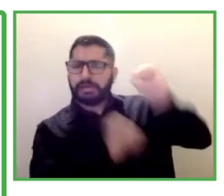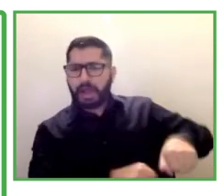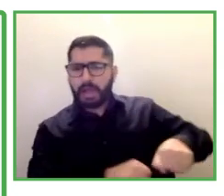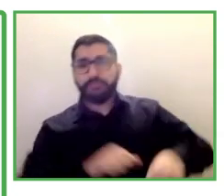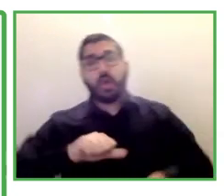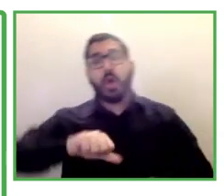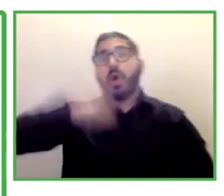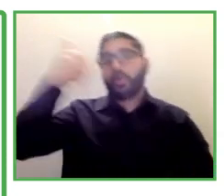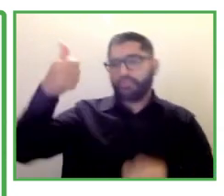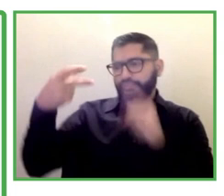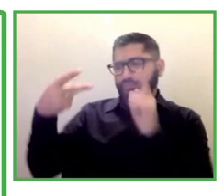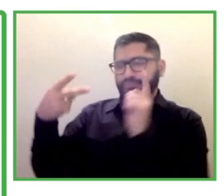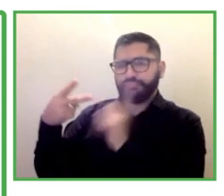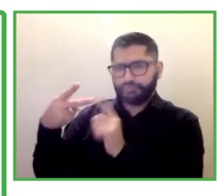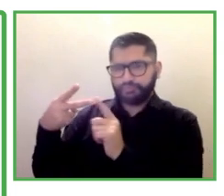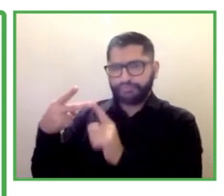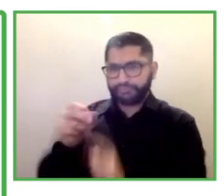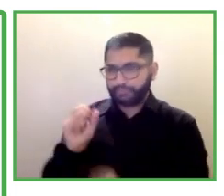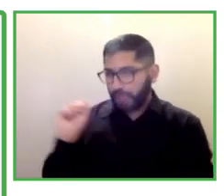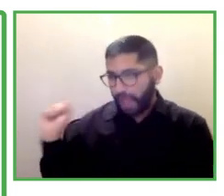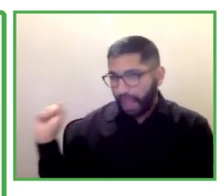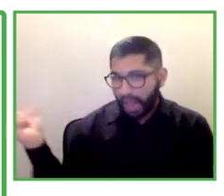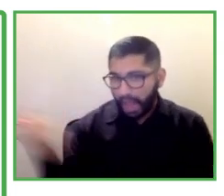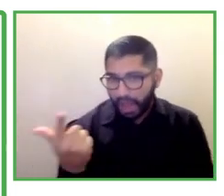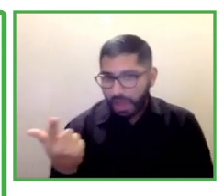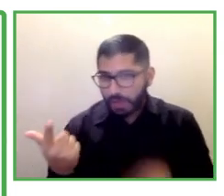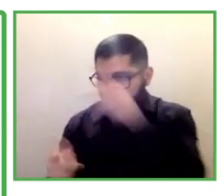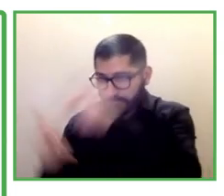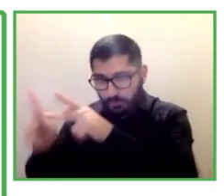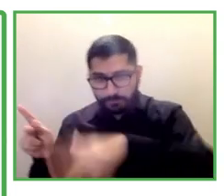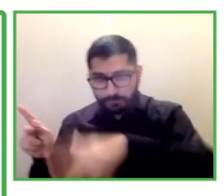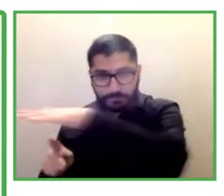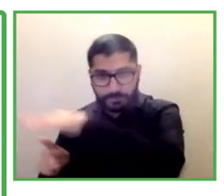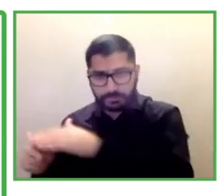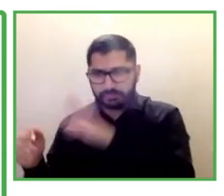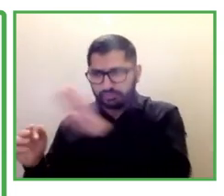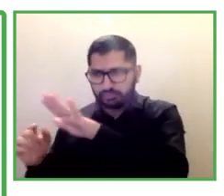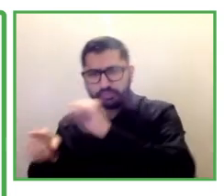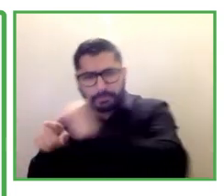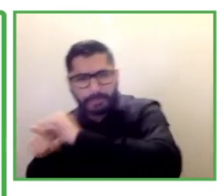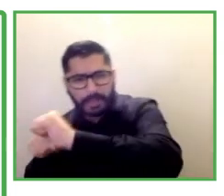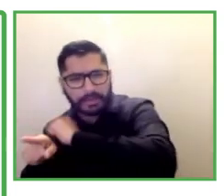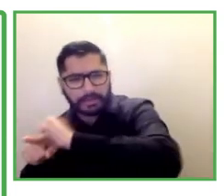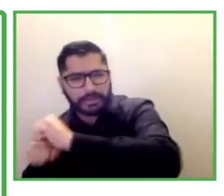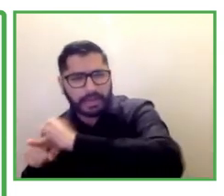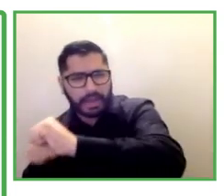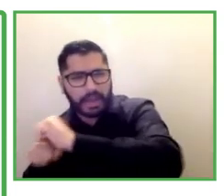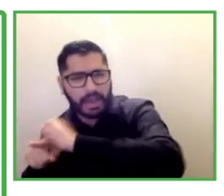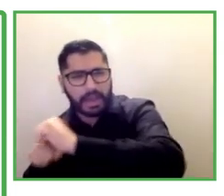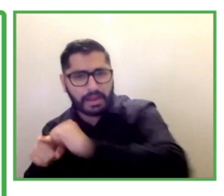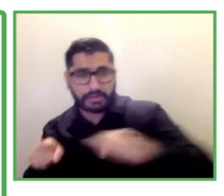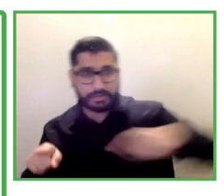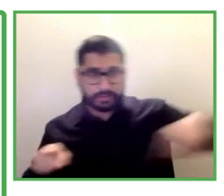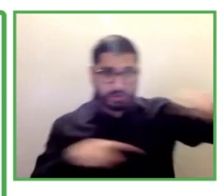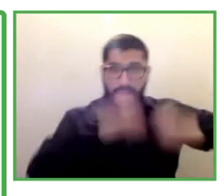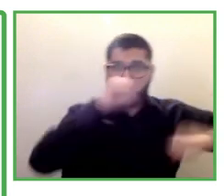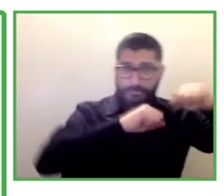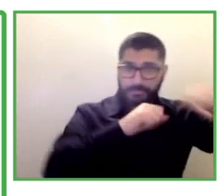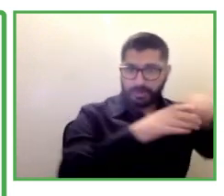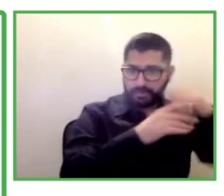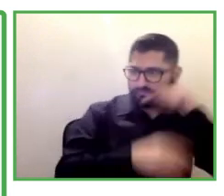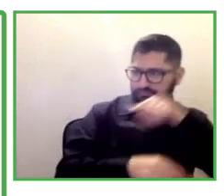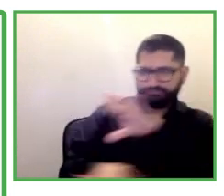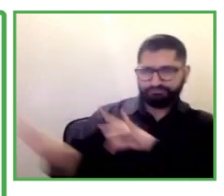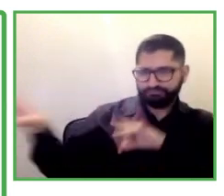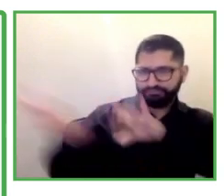work wage which works out to be about 20 uh 20 20 us dollars per hour plus superannuation